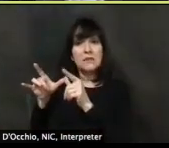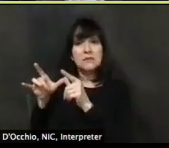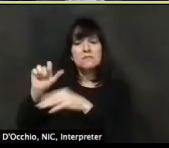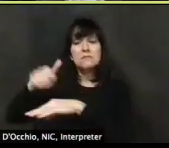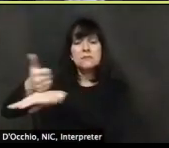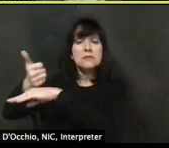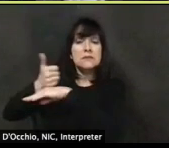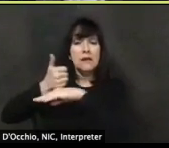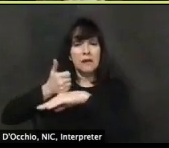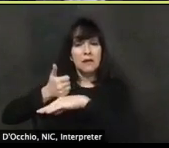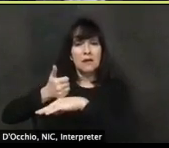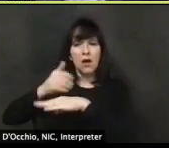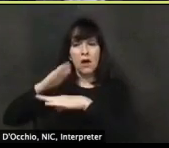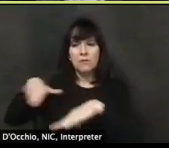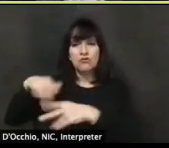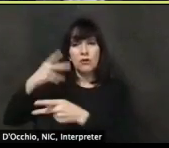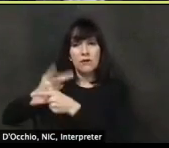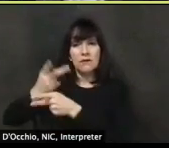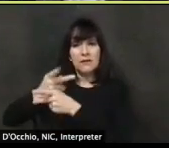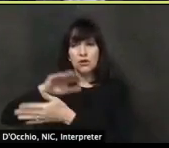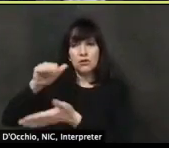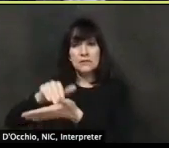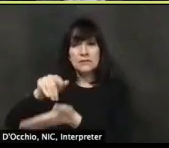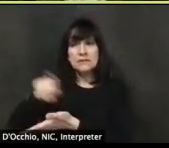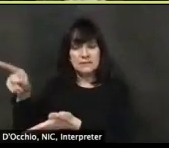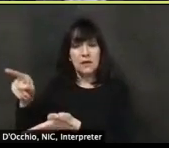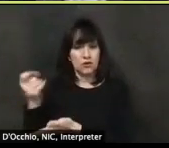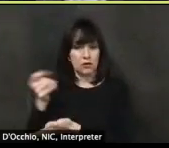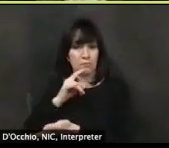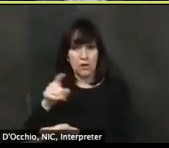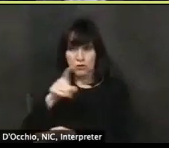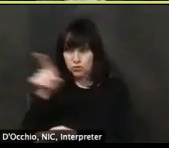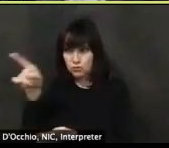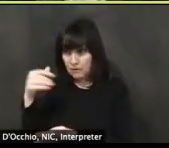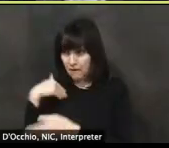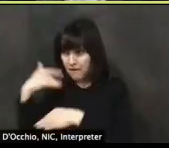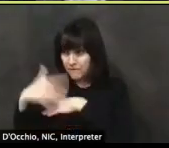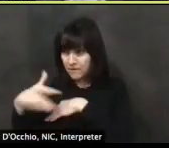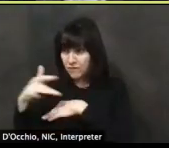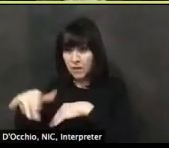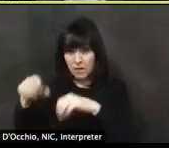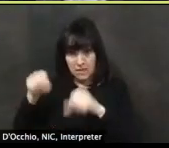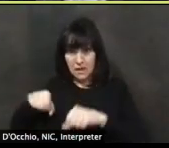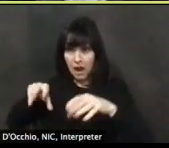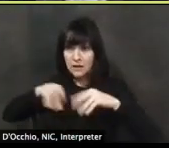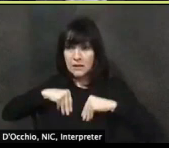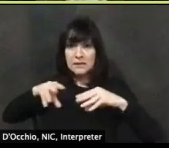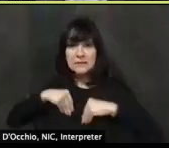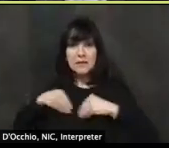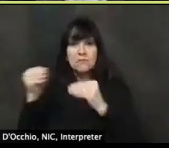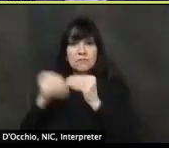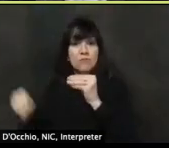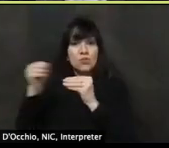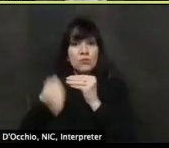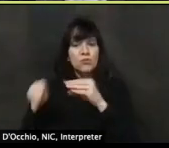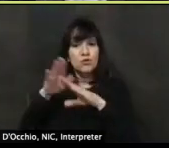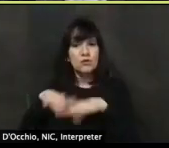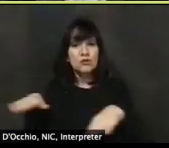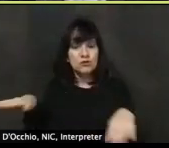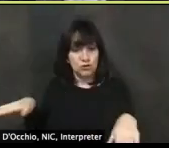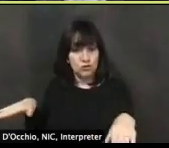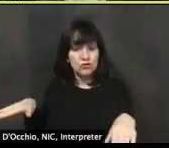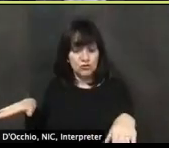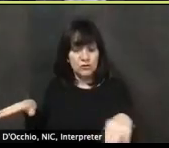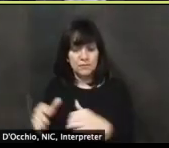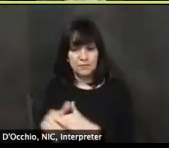they're prepared to, to receive more children. Um, when we announced this order today, uh, when we announced sort of earlier this week, part of the